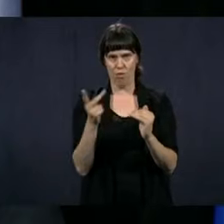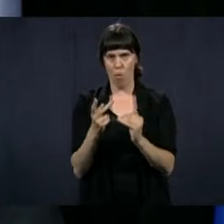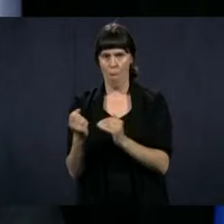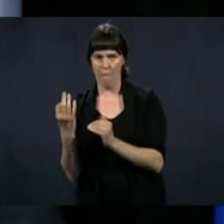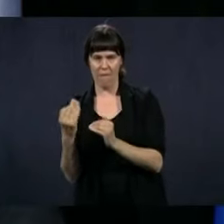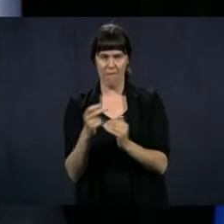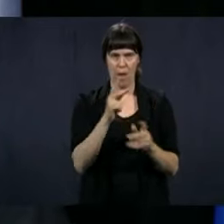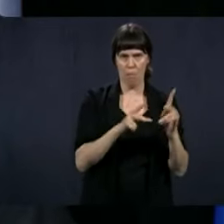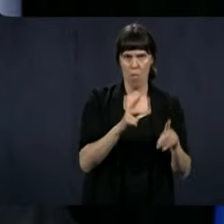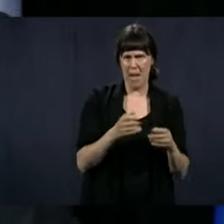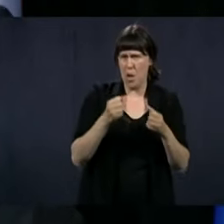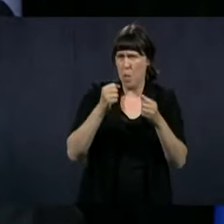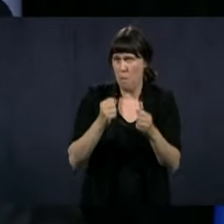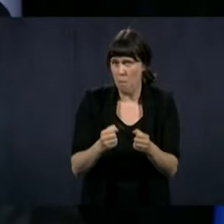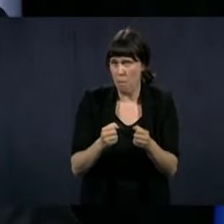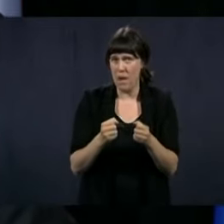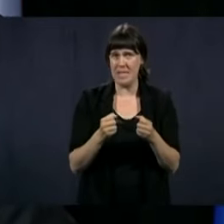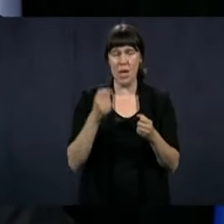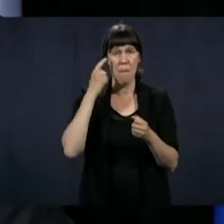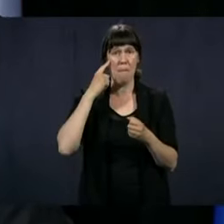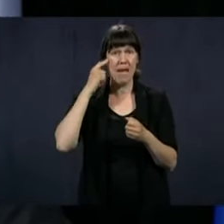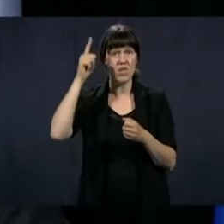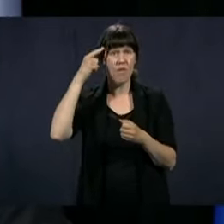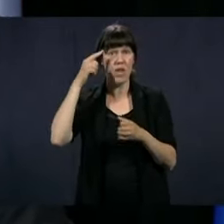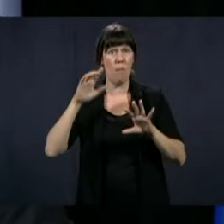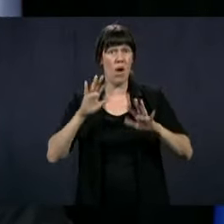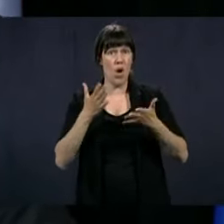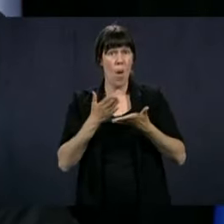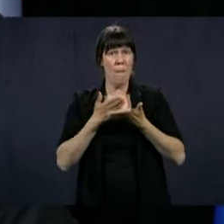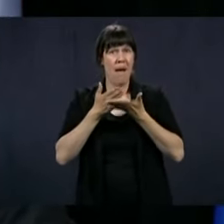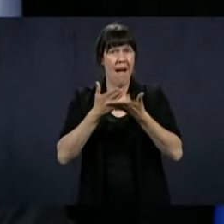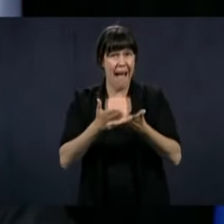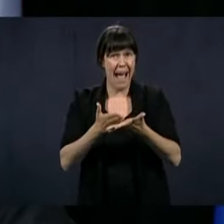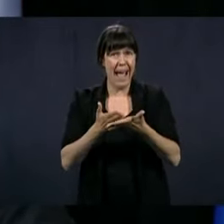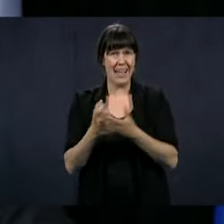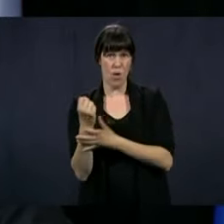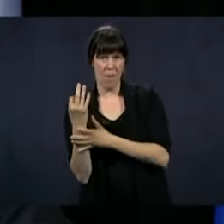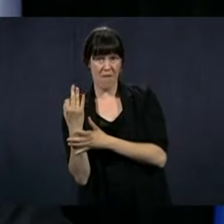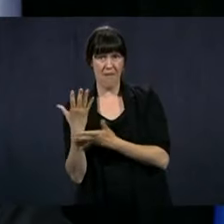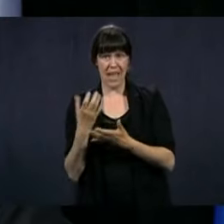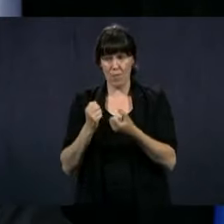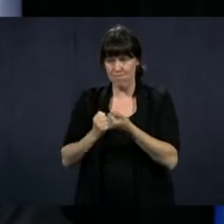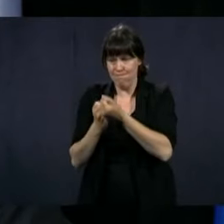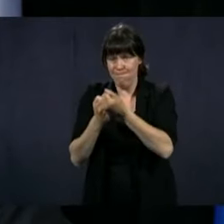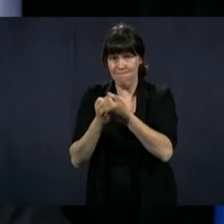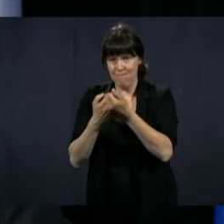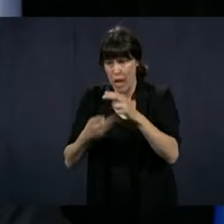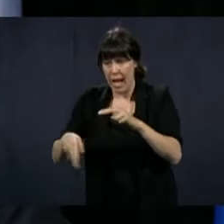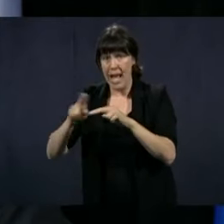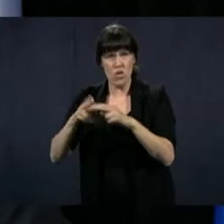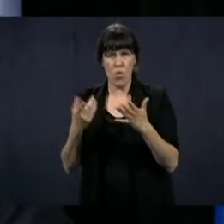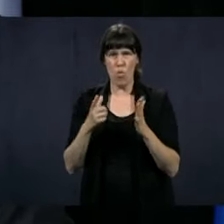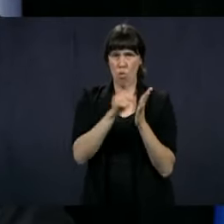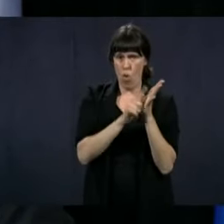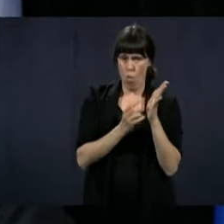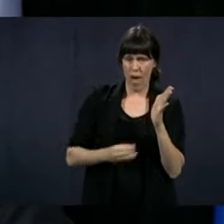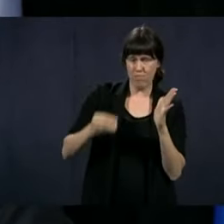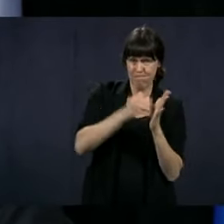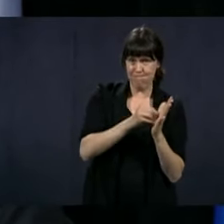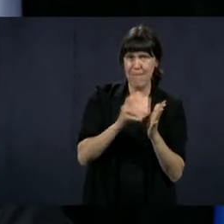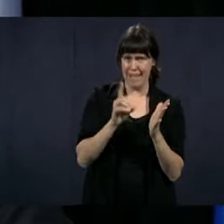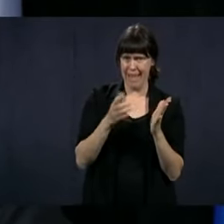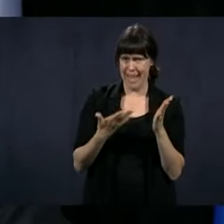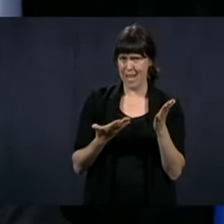What is the most probable? Is it to keep the premiums? Is it to offer a subsidy or an extra help? Or to go with a decree?